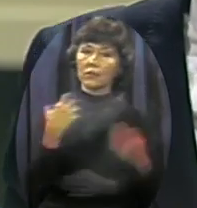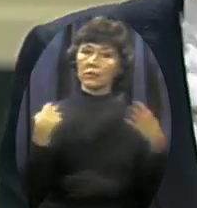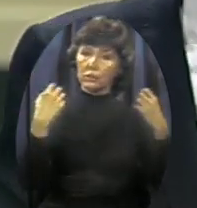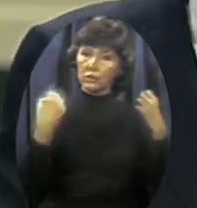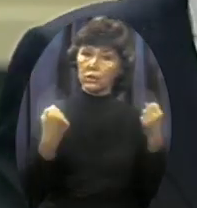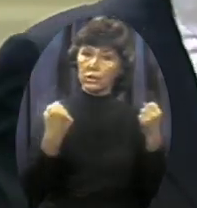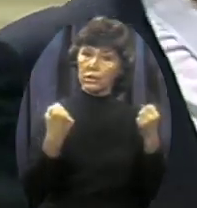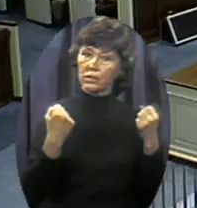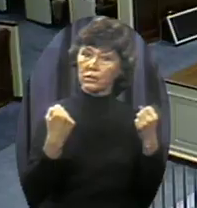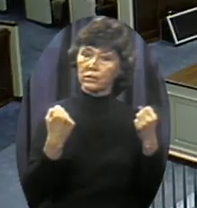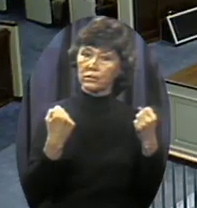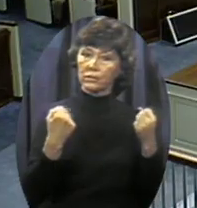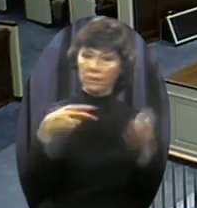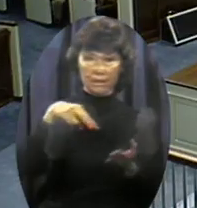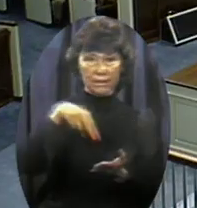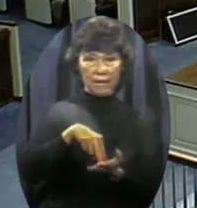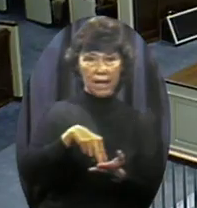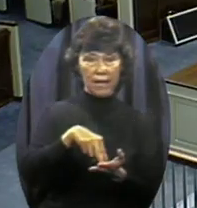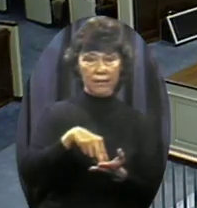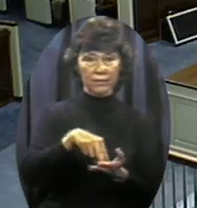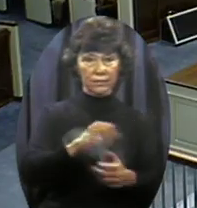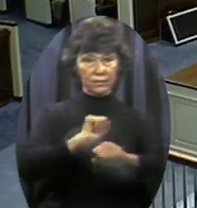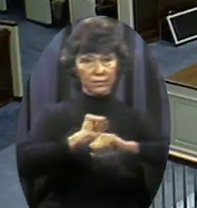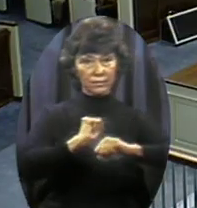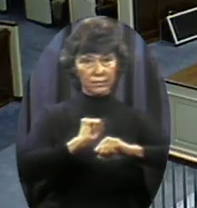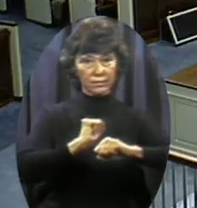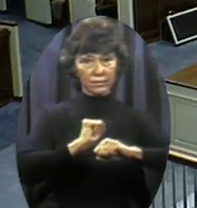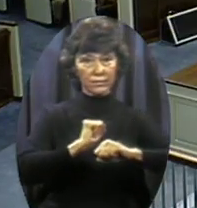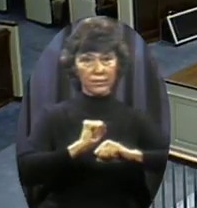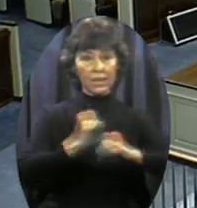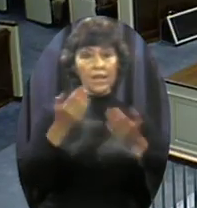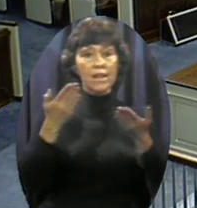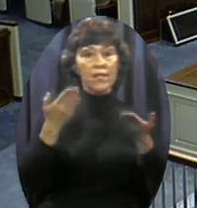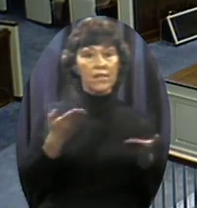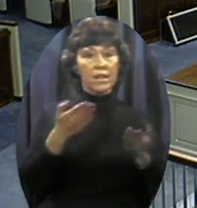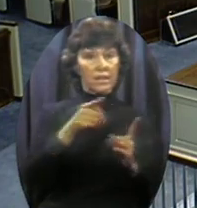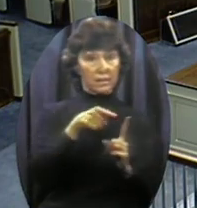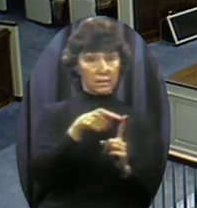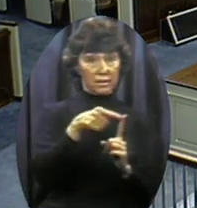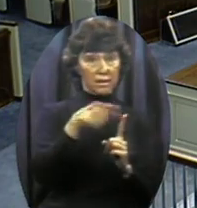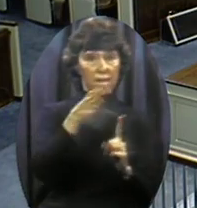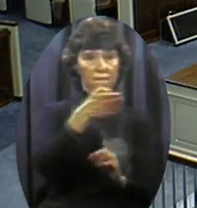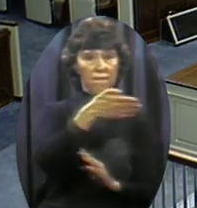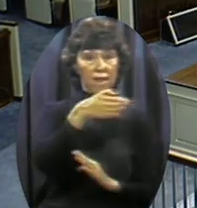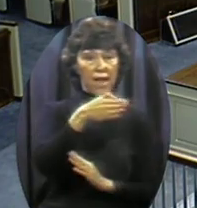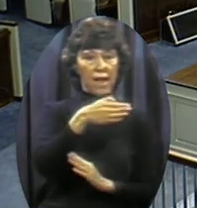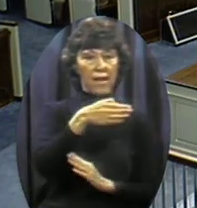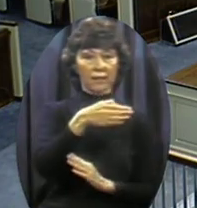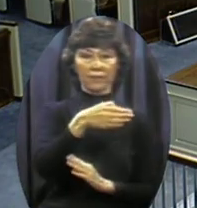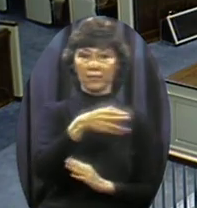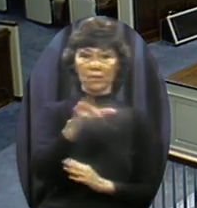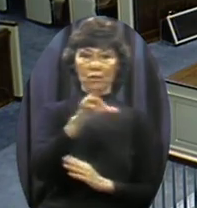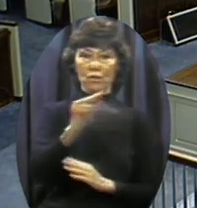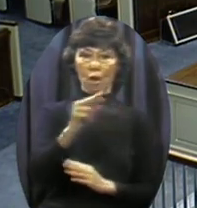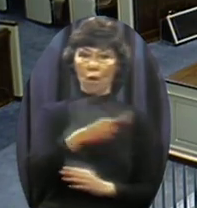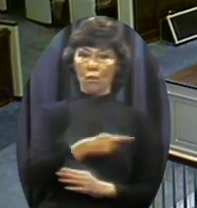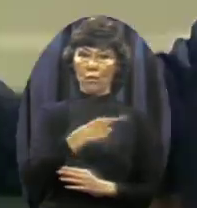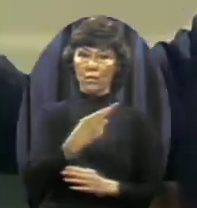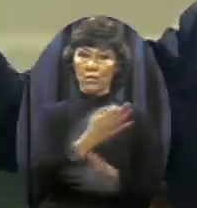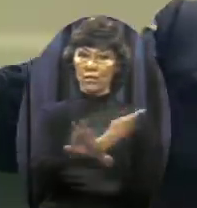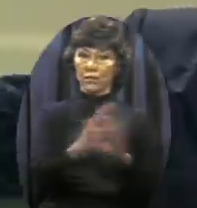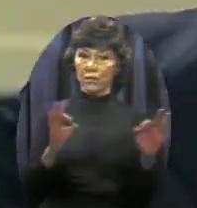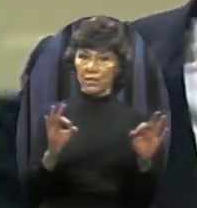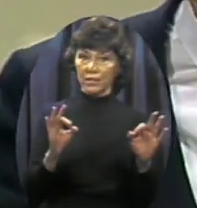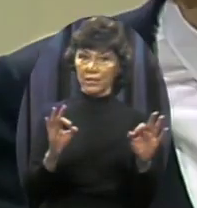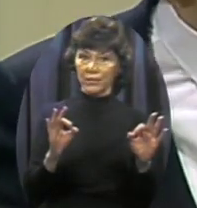This flag stands for no religious freedom Don't you let anybody tell you Who's been to the Soviet Union That